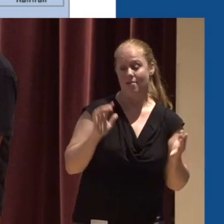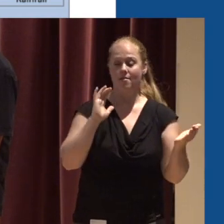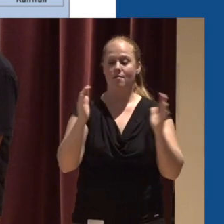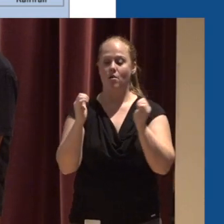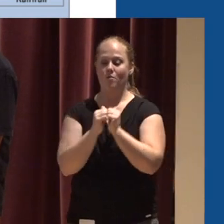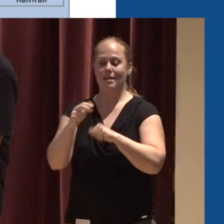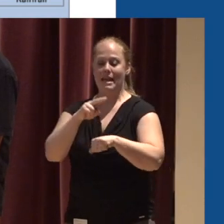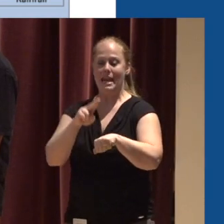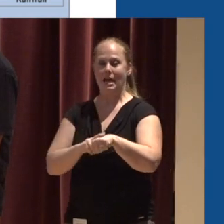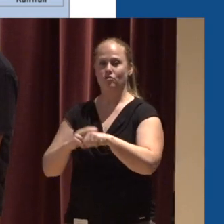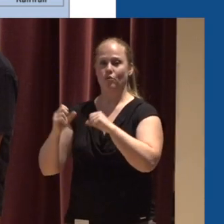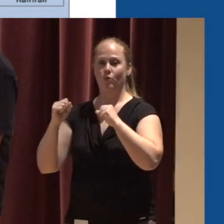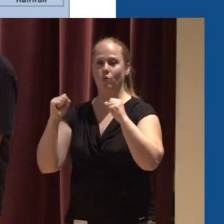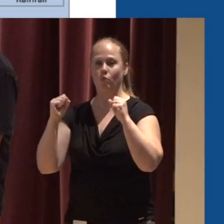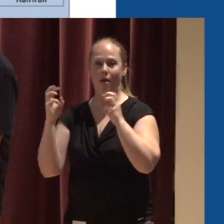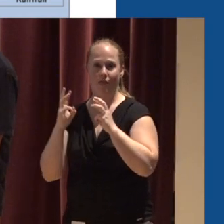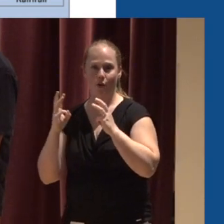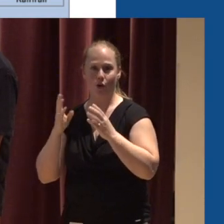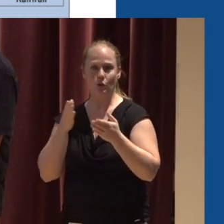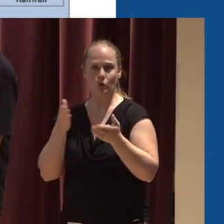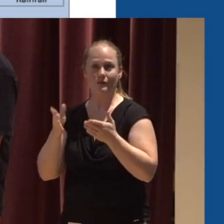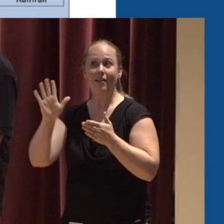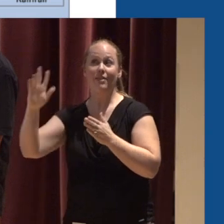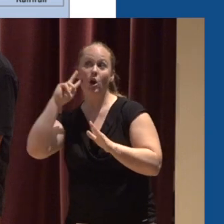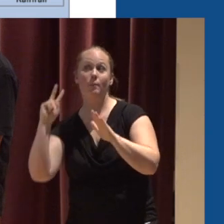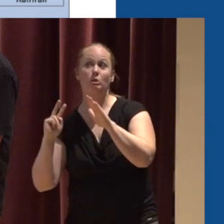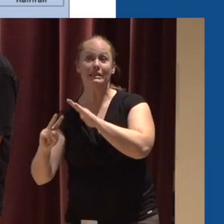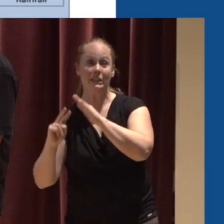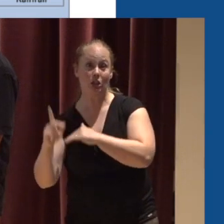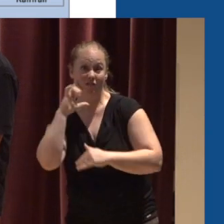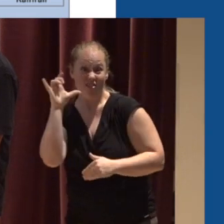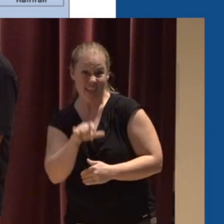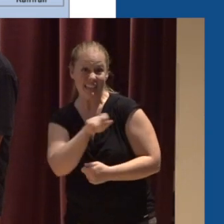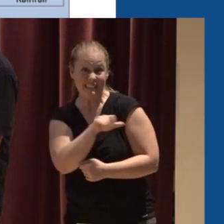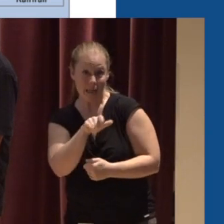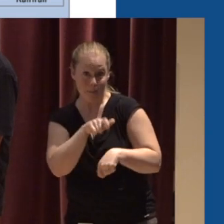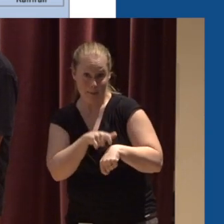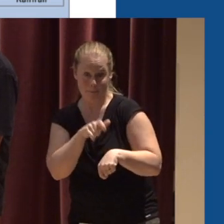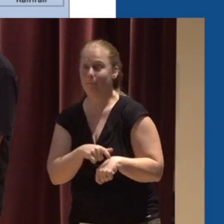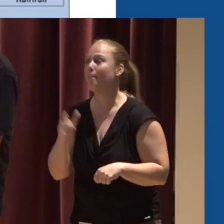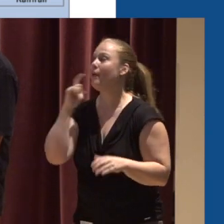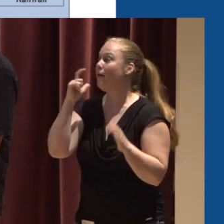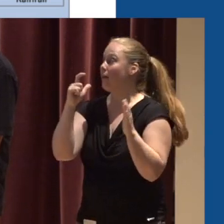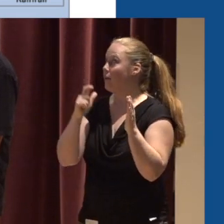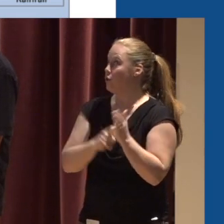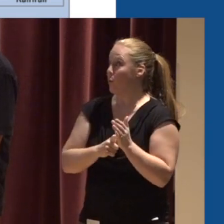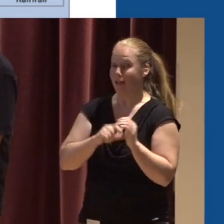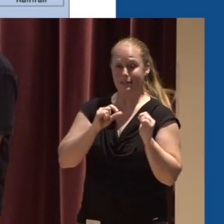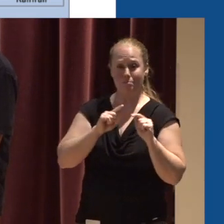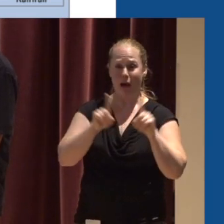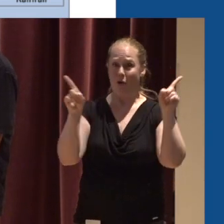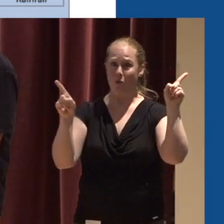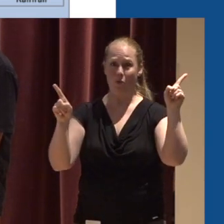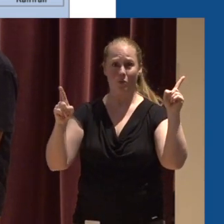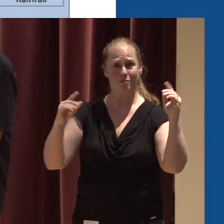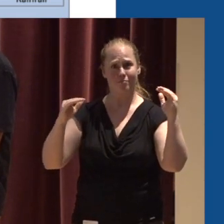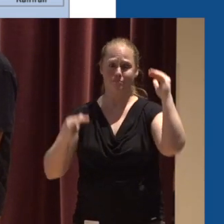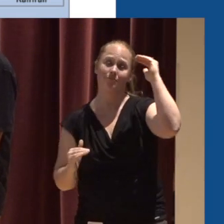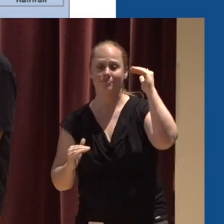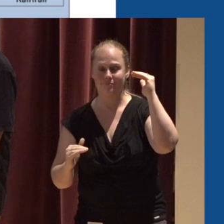the National Weather Service happened to be predicting during that same event And you can see there's this wide disparity between the two